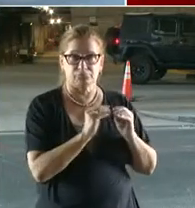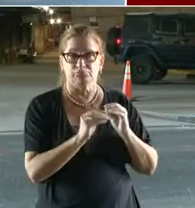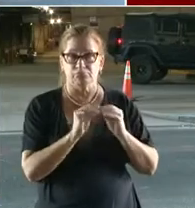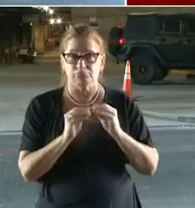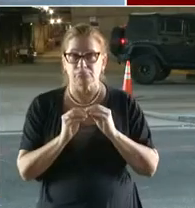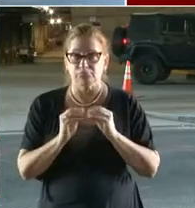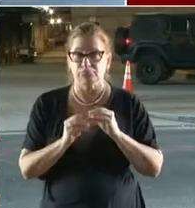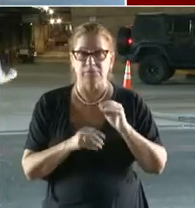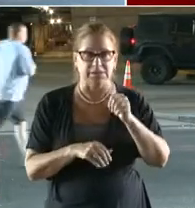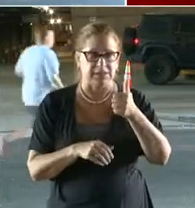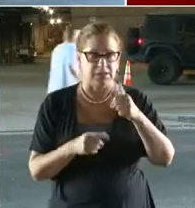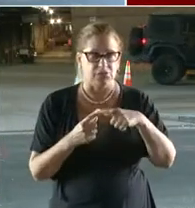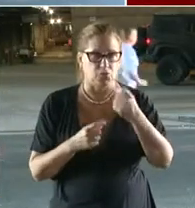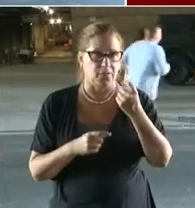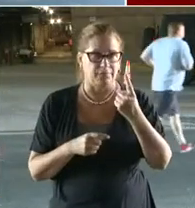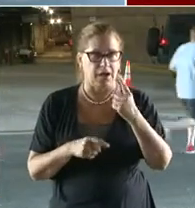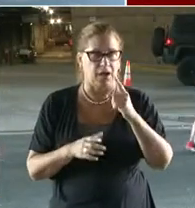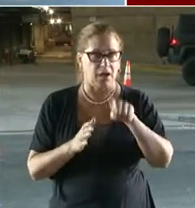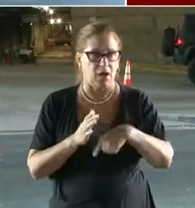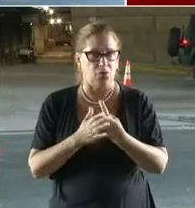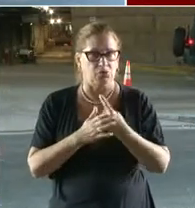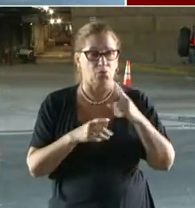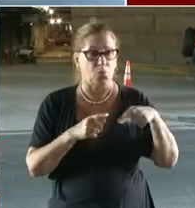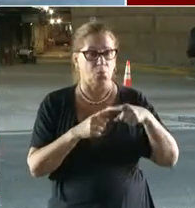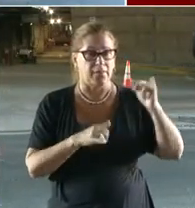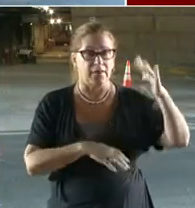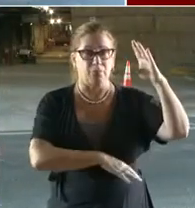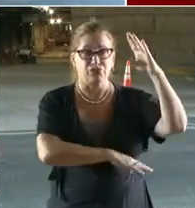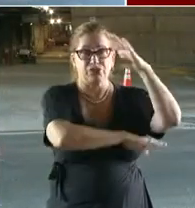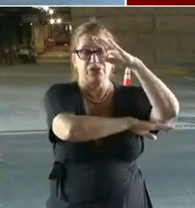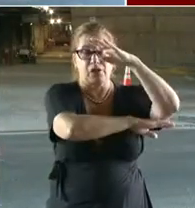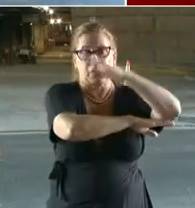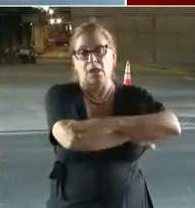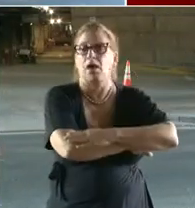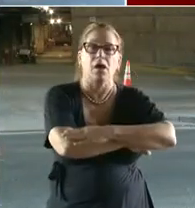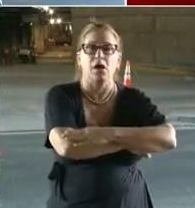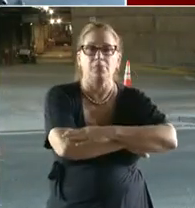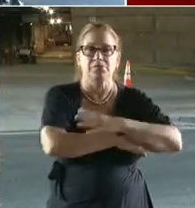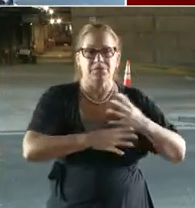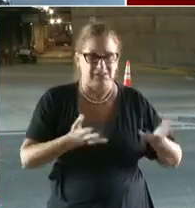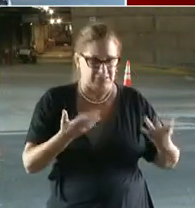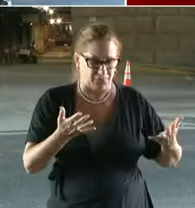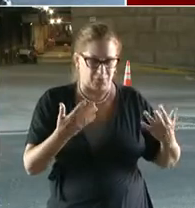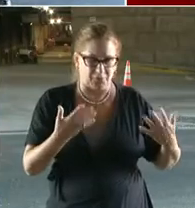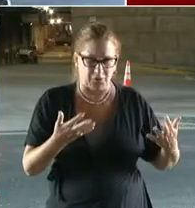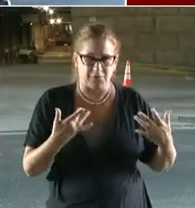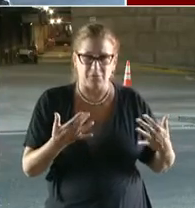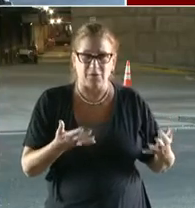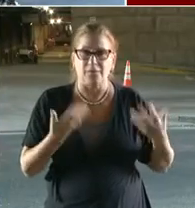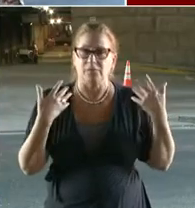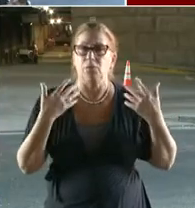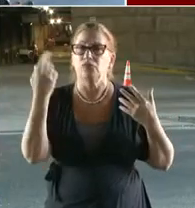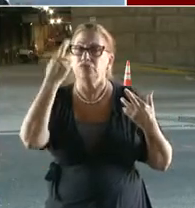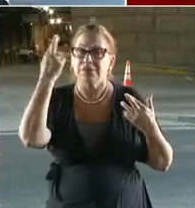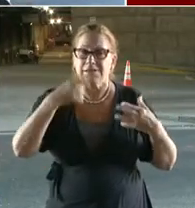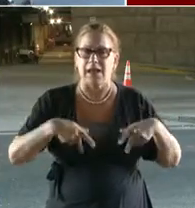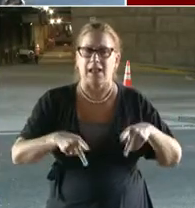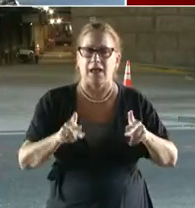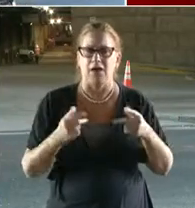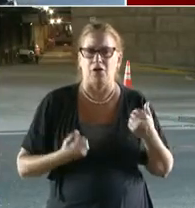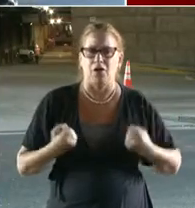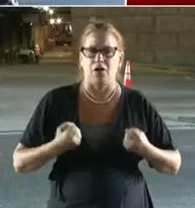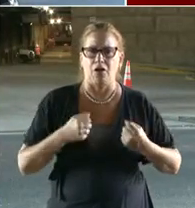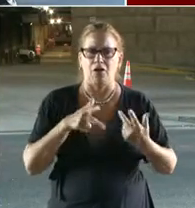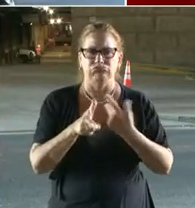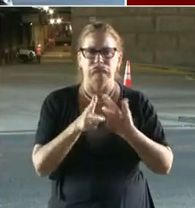now evaluating what we will be doing in terms of the replacement of the bridge. What we do have also to note is that the Nash Bridge is